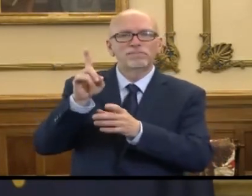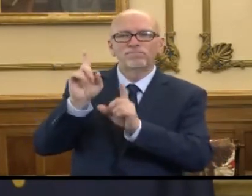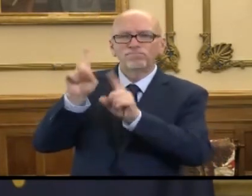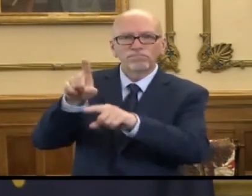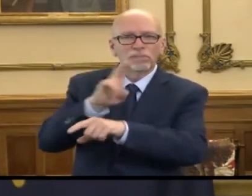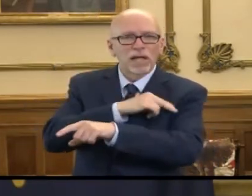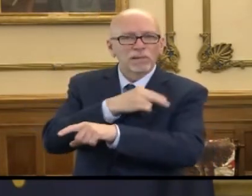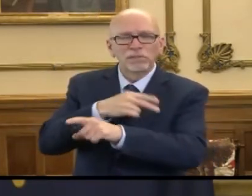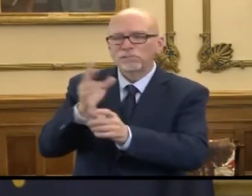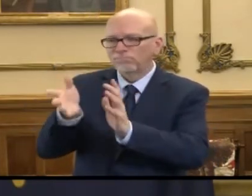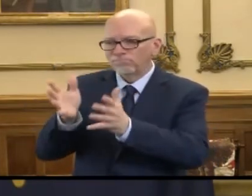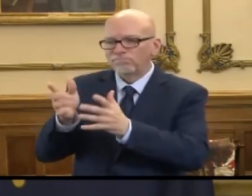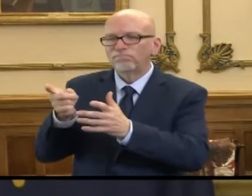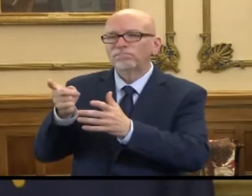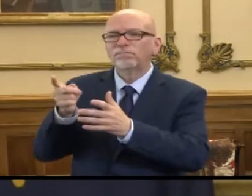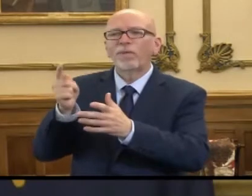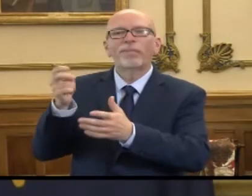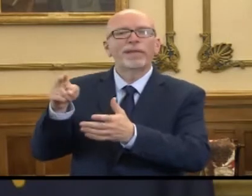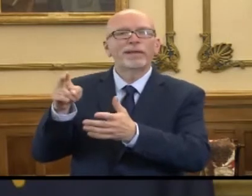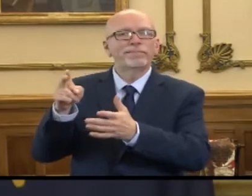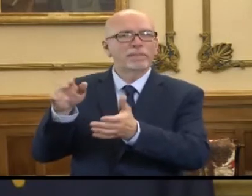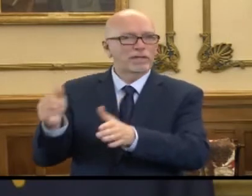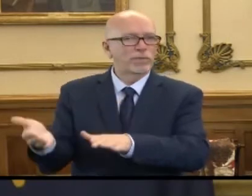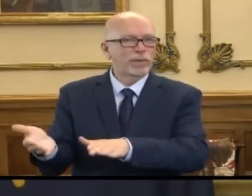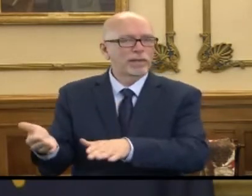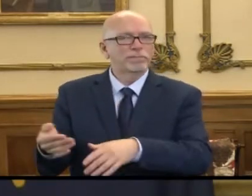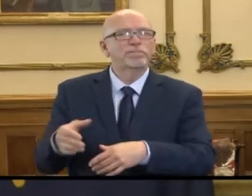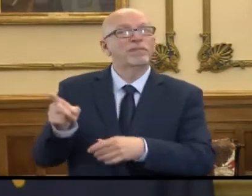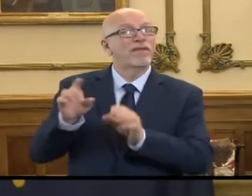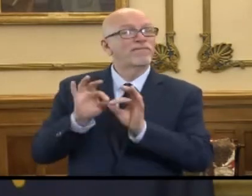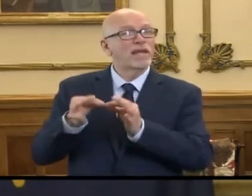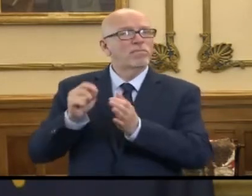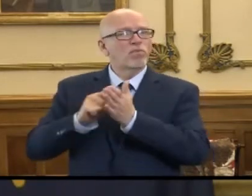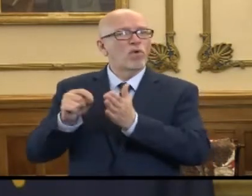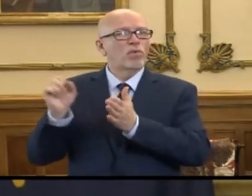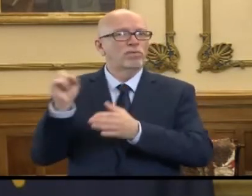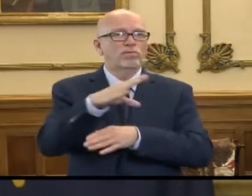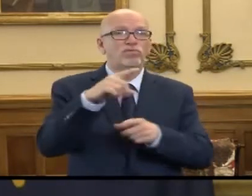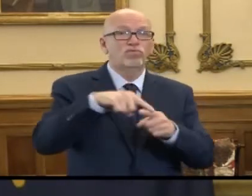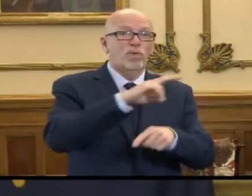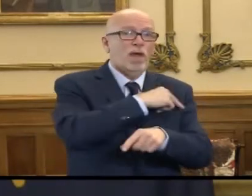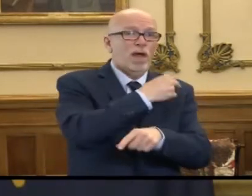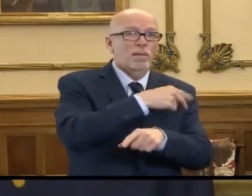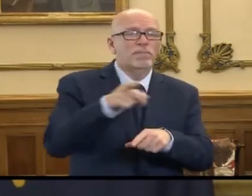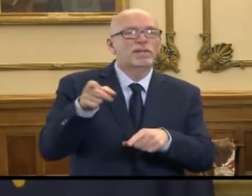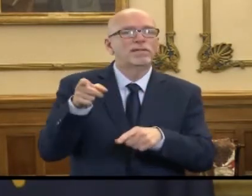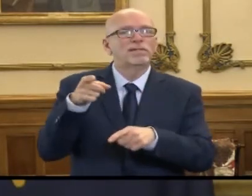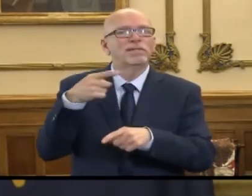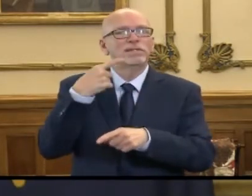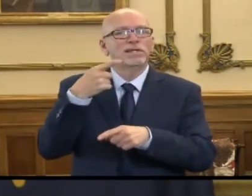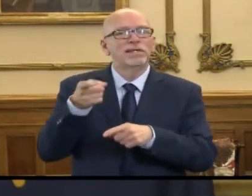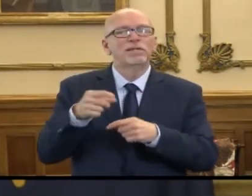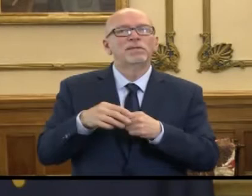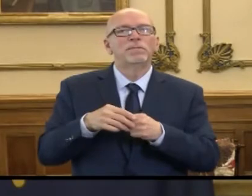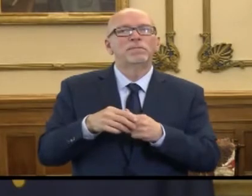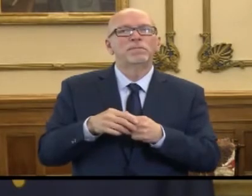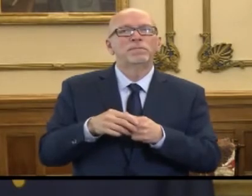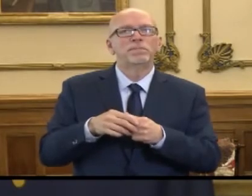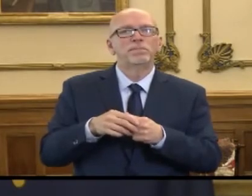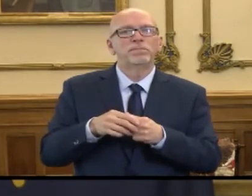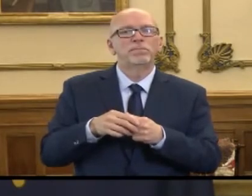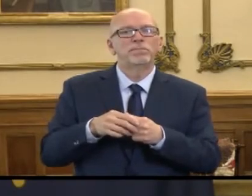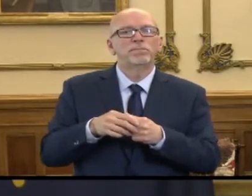there and he had passed away. And they wrote these words. They said to the staff at Johnson Memorial Health,